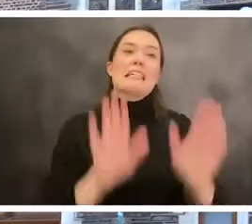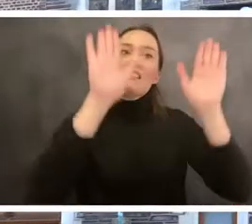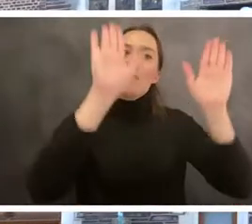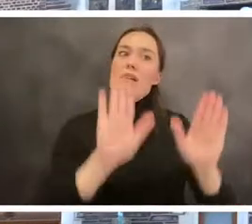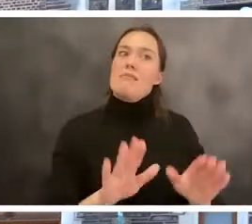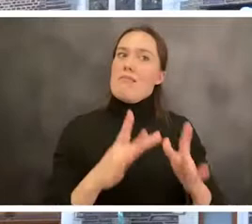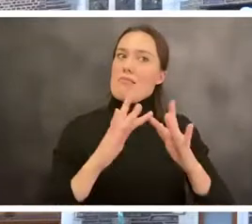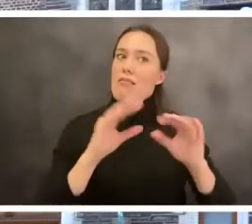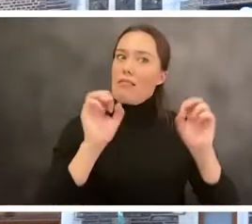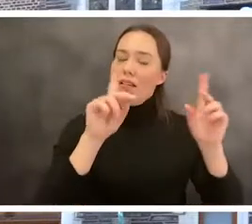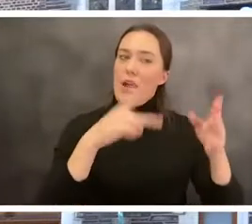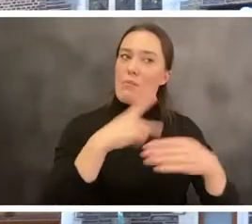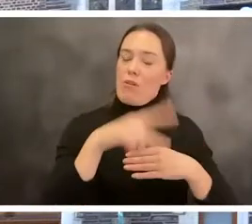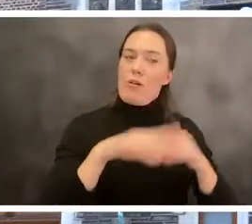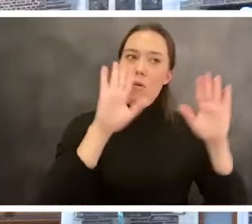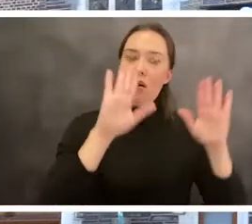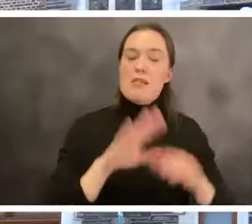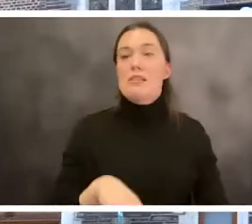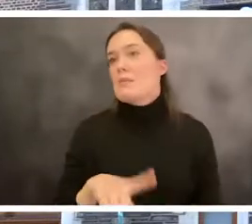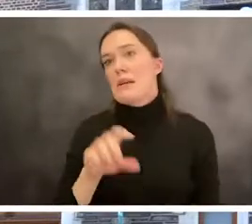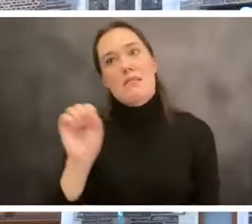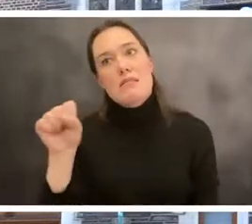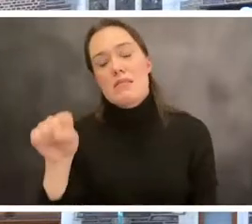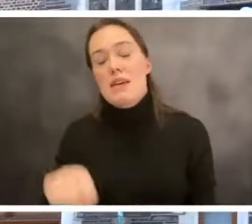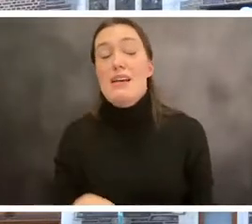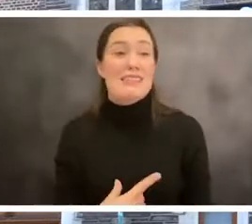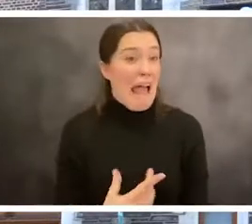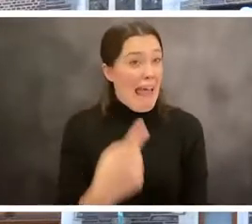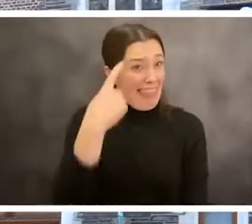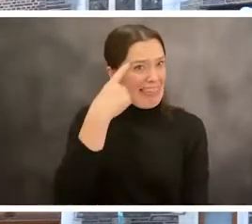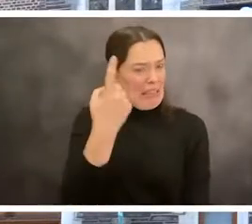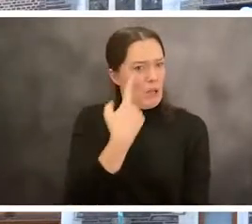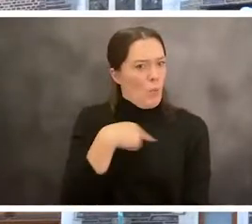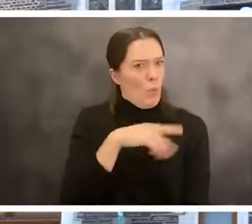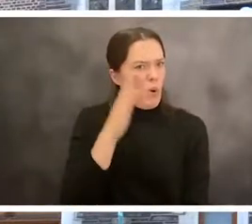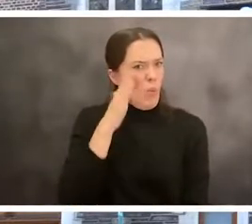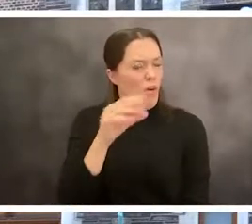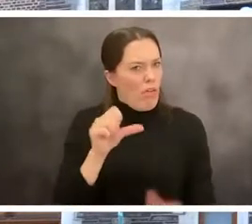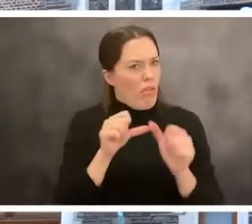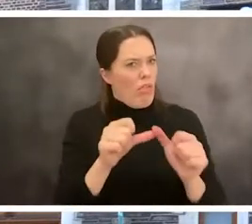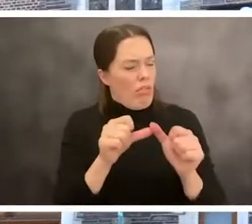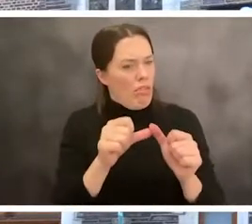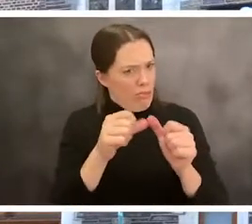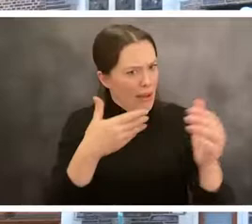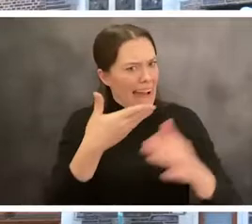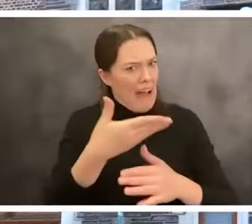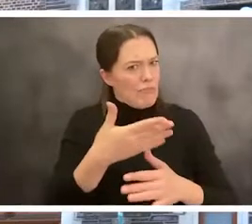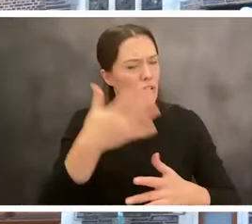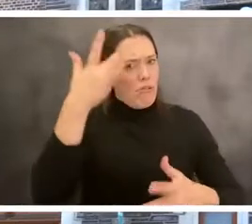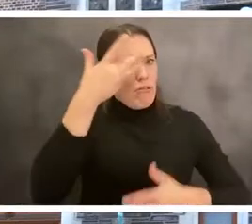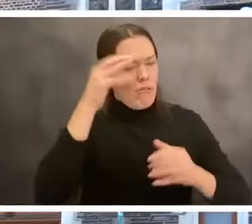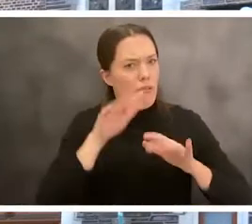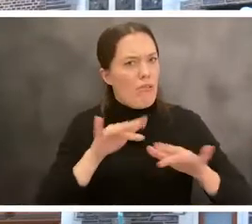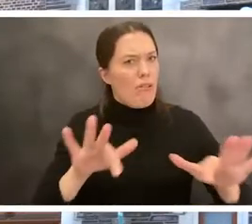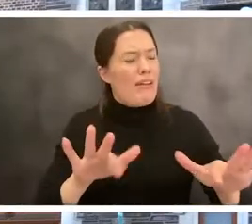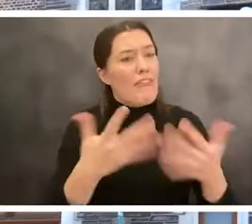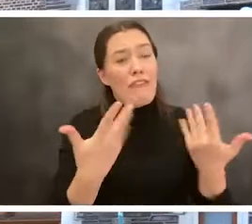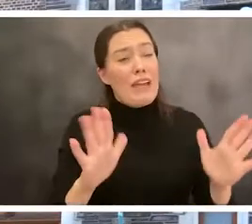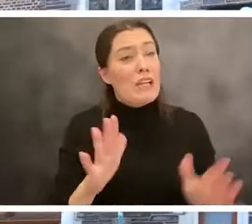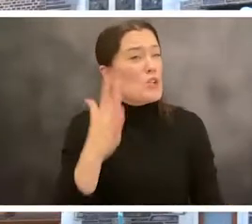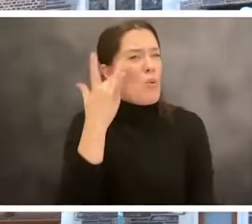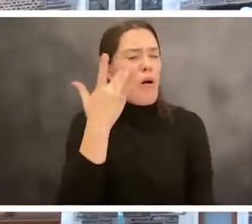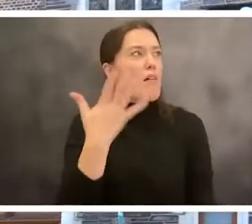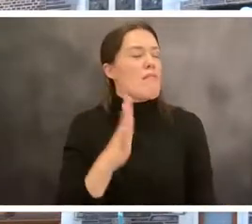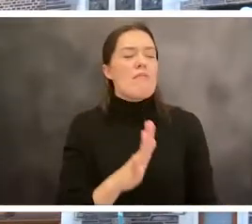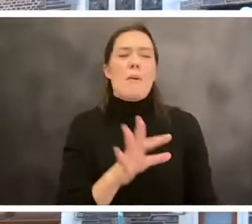education programs are fantastic. I think we'll, we'll keep some of that even when we can be back together in person, because it's, it's such